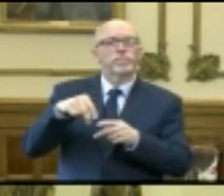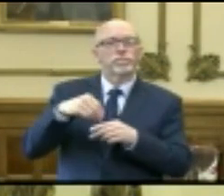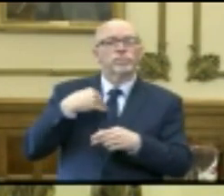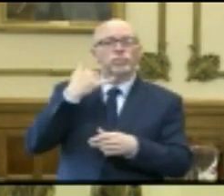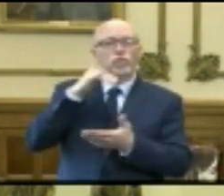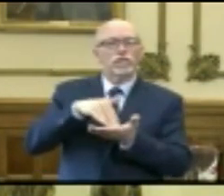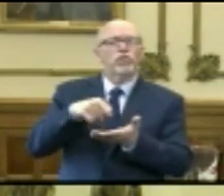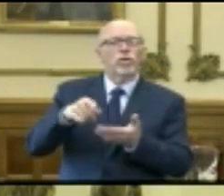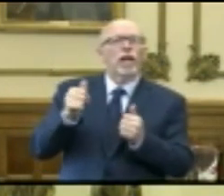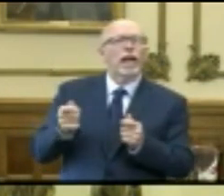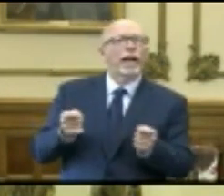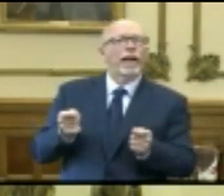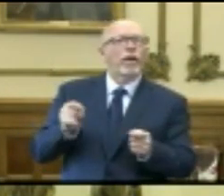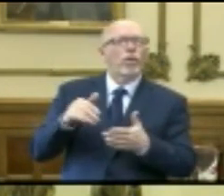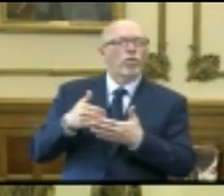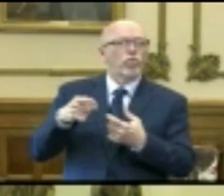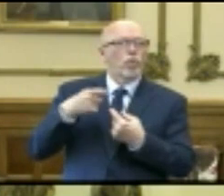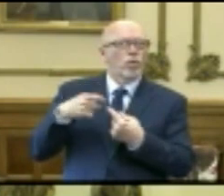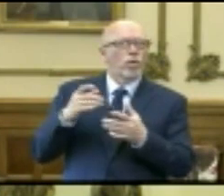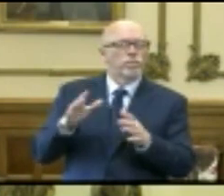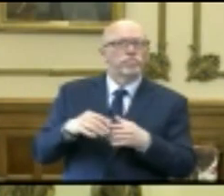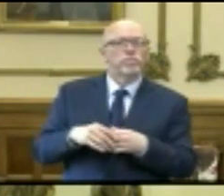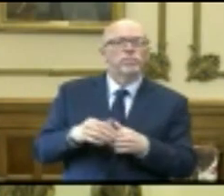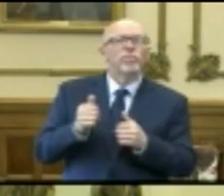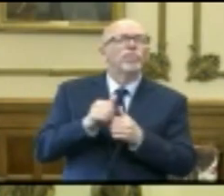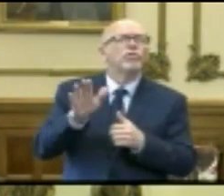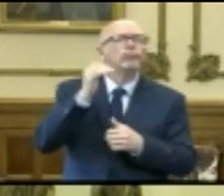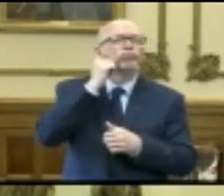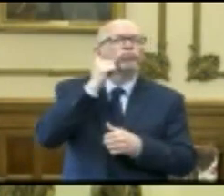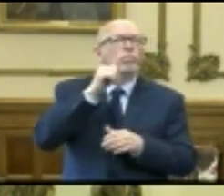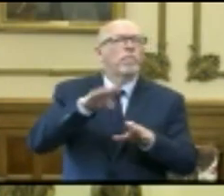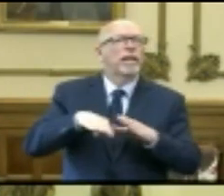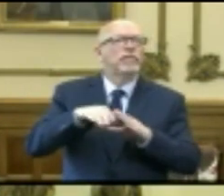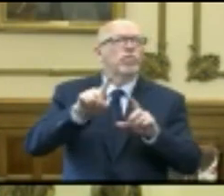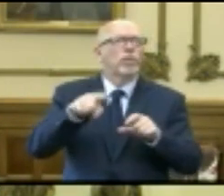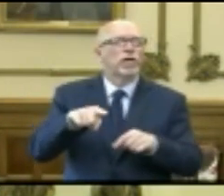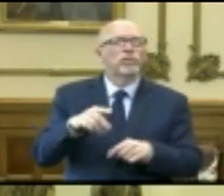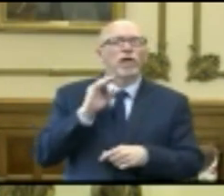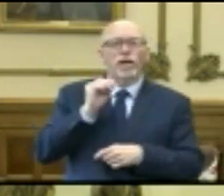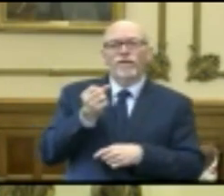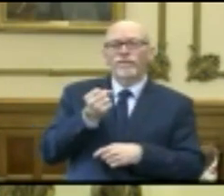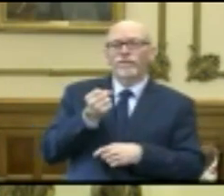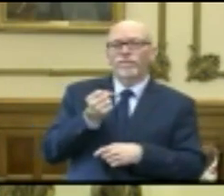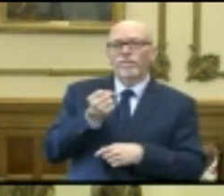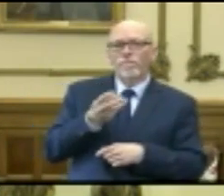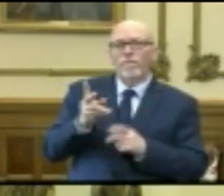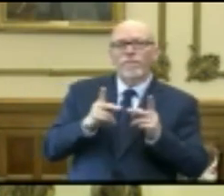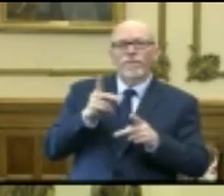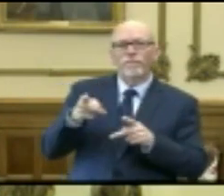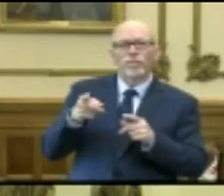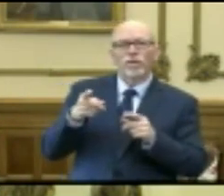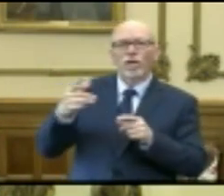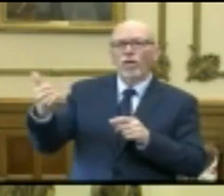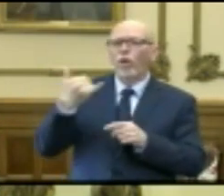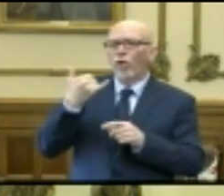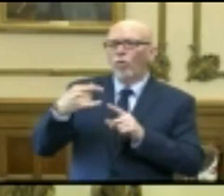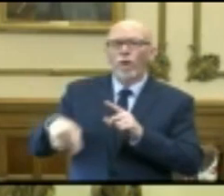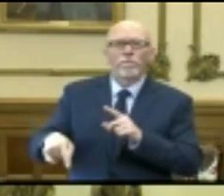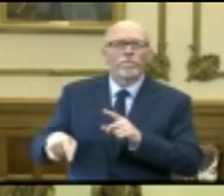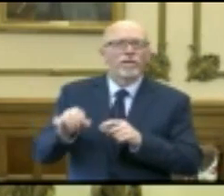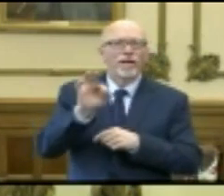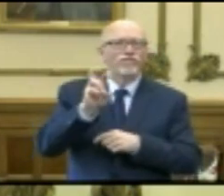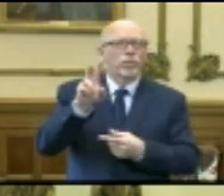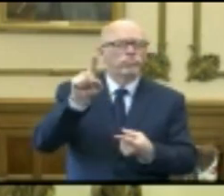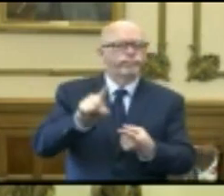call center were able to handle those with just some routine questions, and fewer people were dropped. So, we're looking at